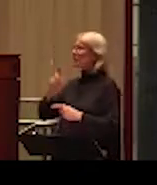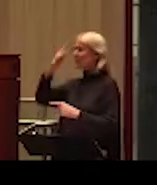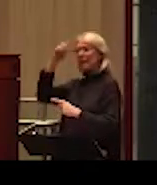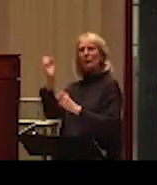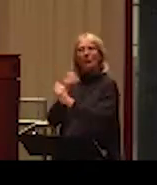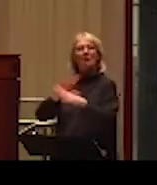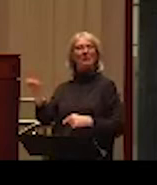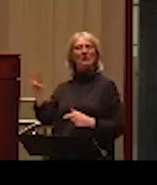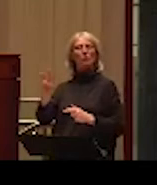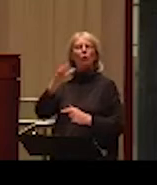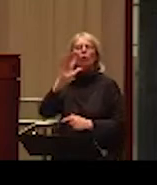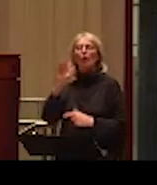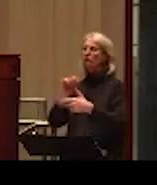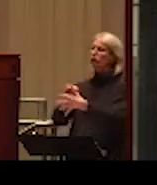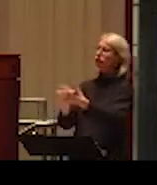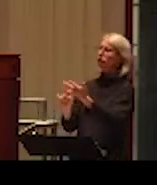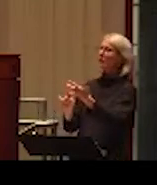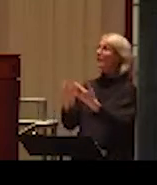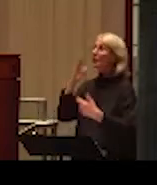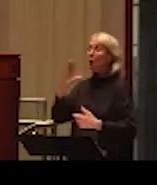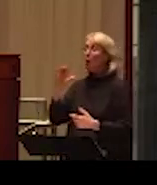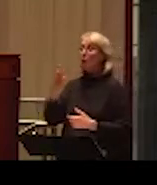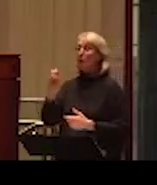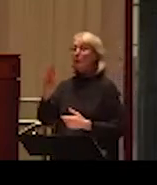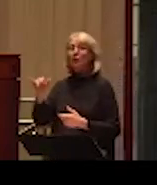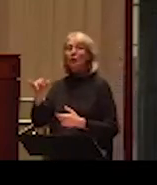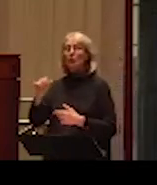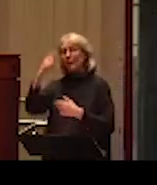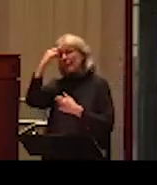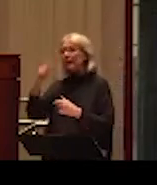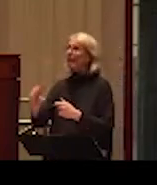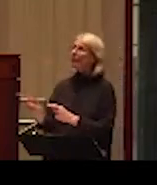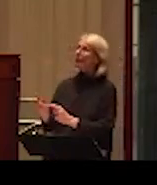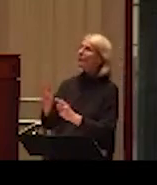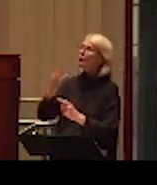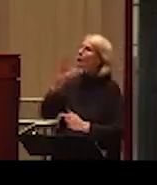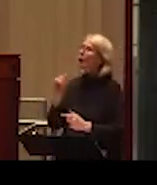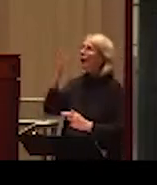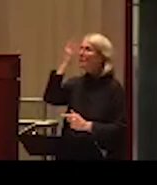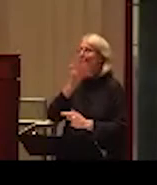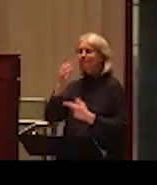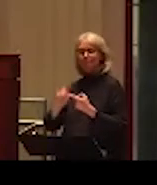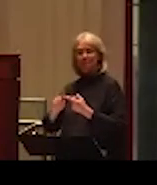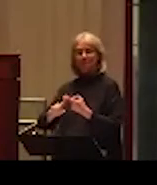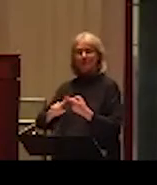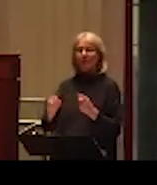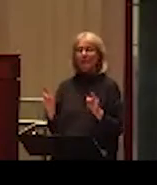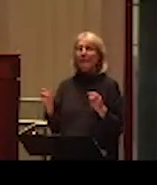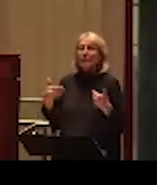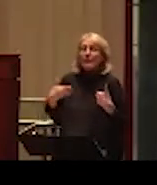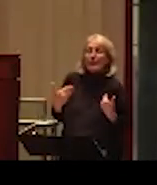victim. In criminology, we have this concept of the perfect victim, the victims who are vulnerable,